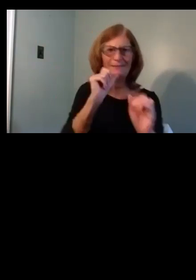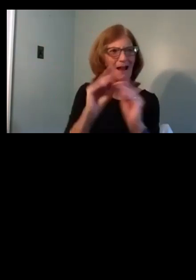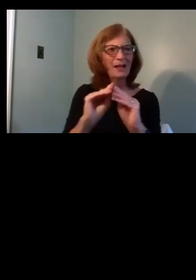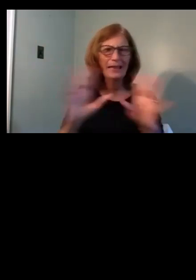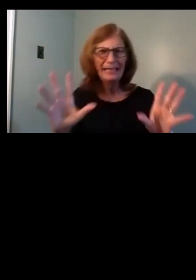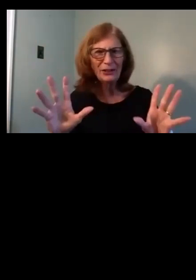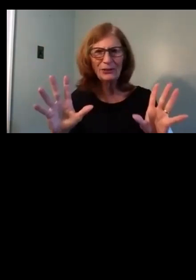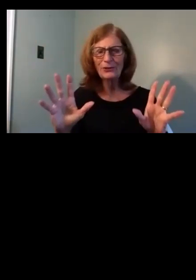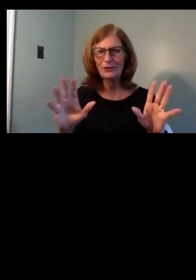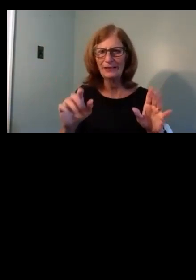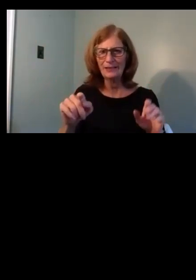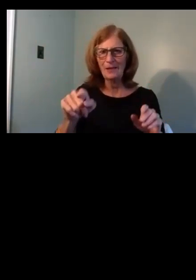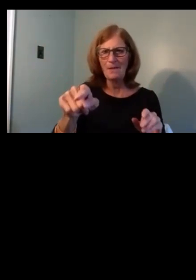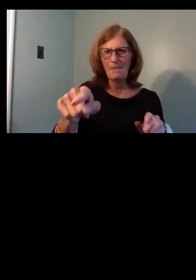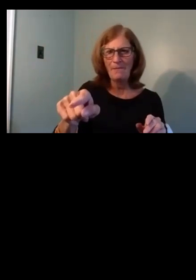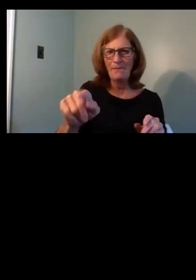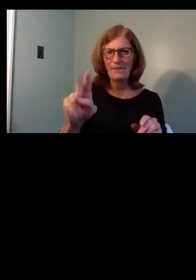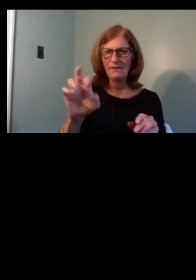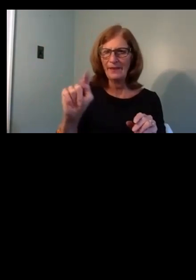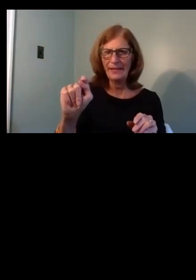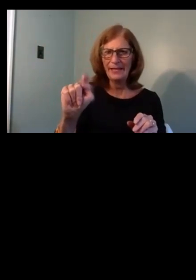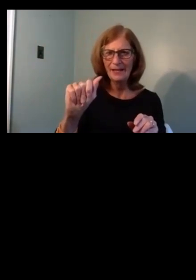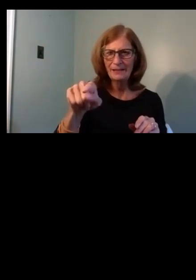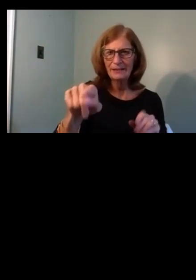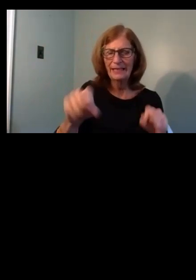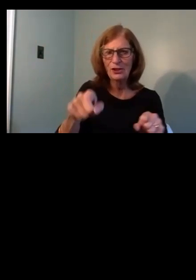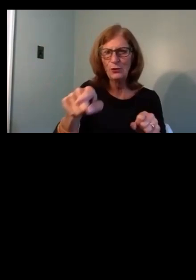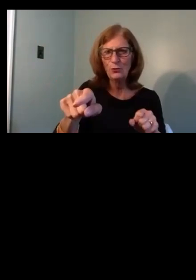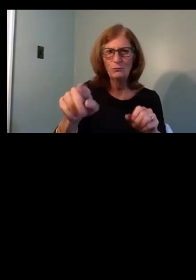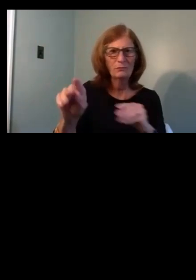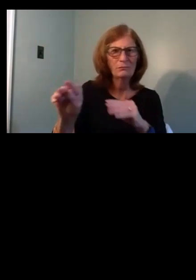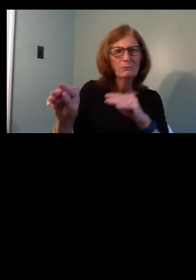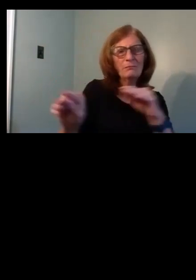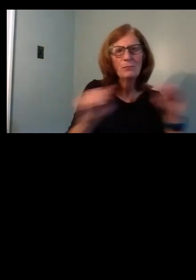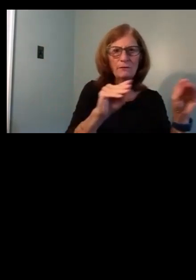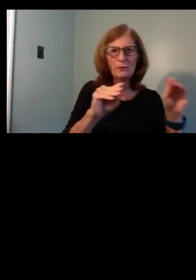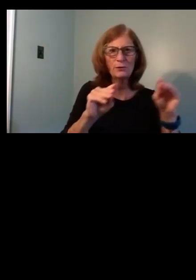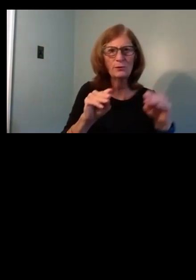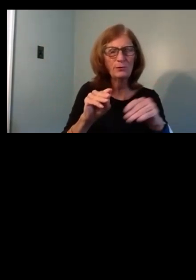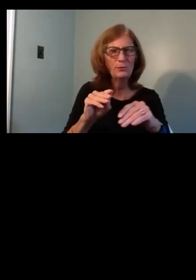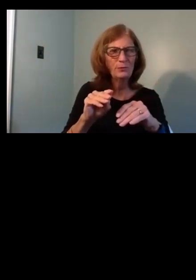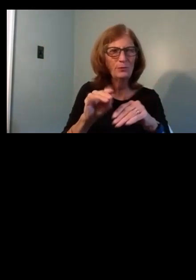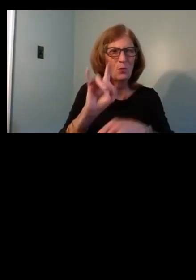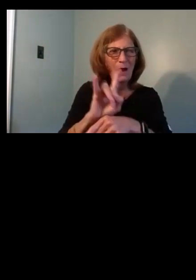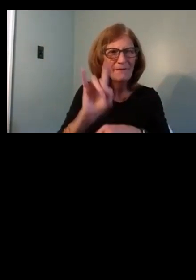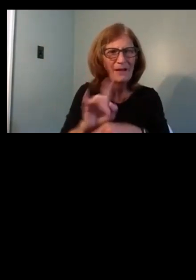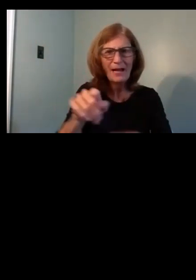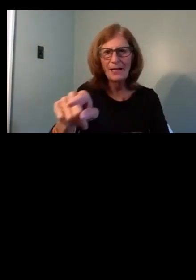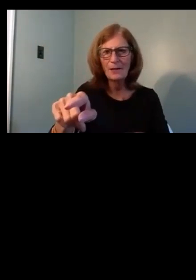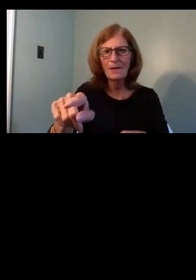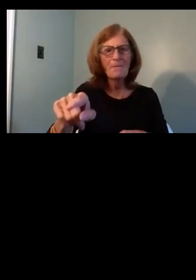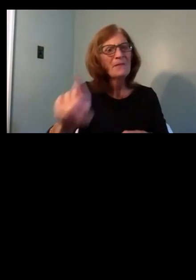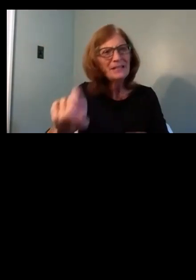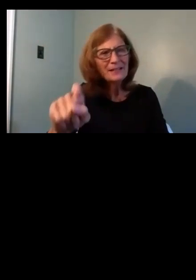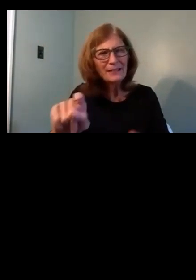take over? Bethina, are you able to move closer to, uh, a, a Wi-Fi source? Let me see. Is that better?